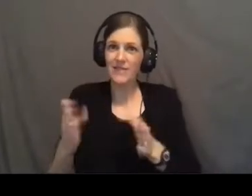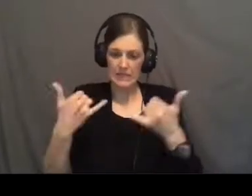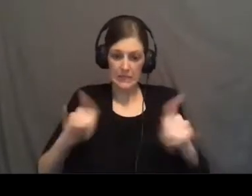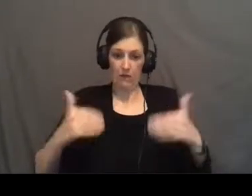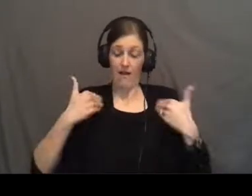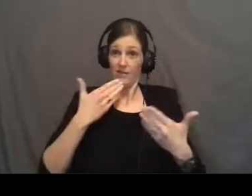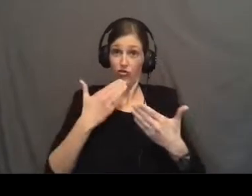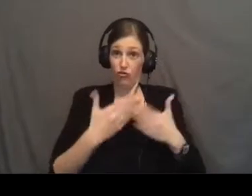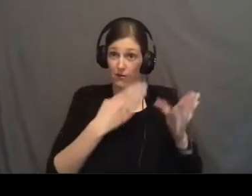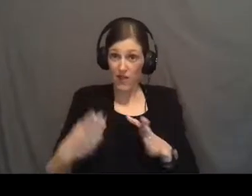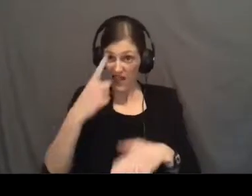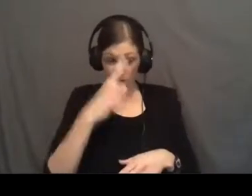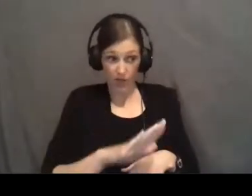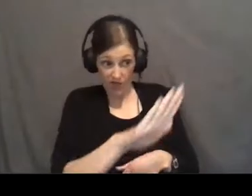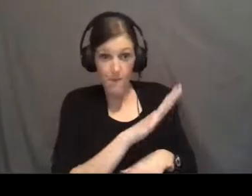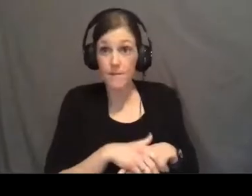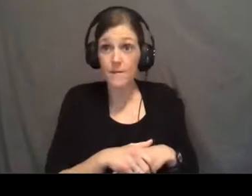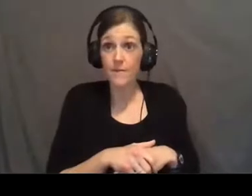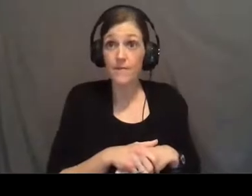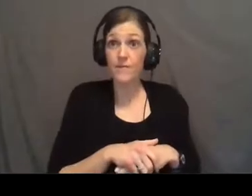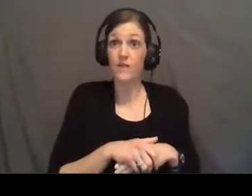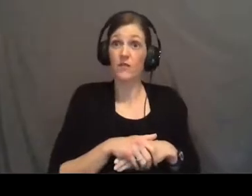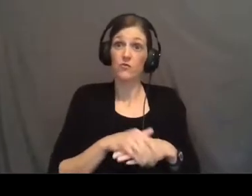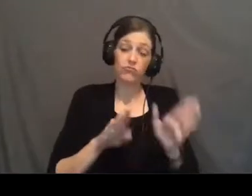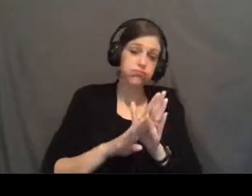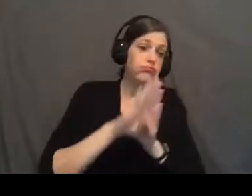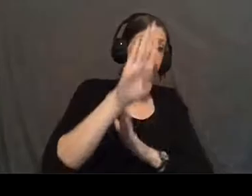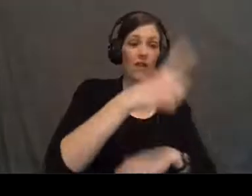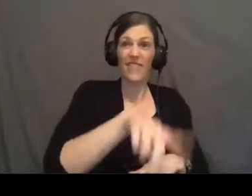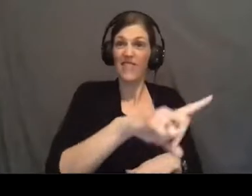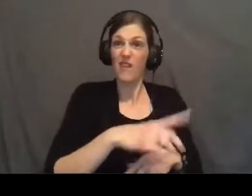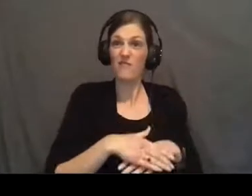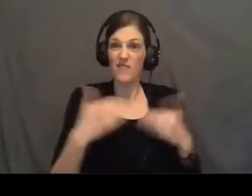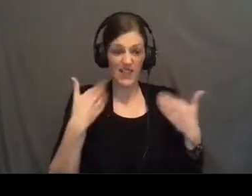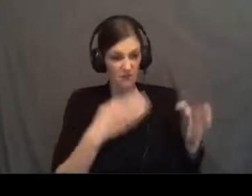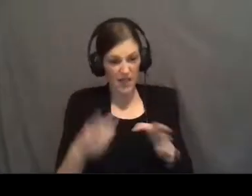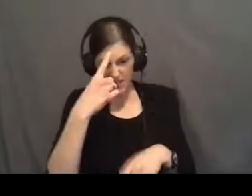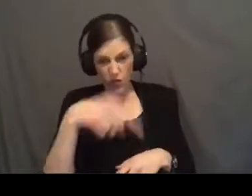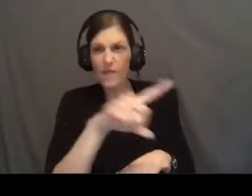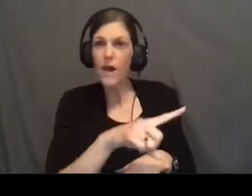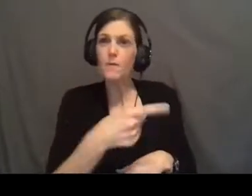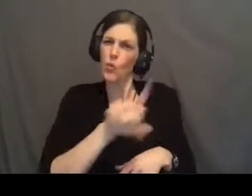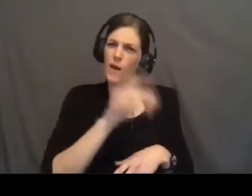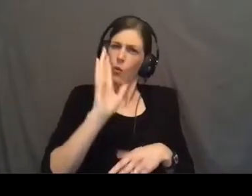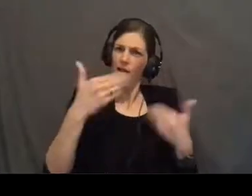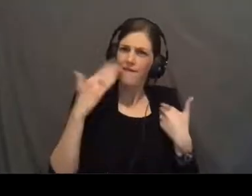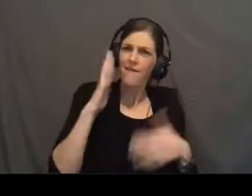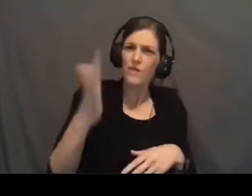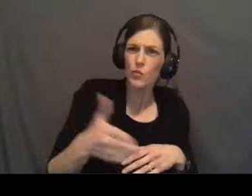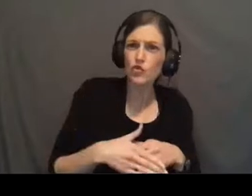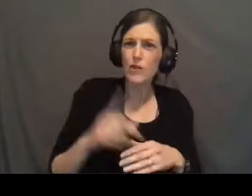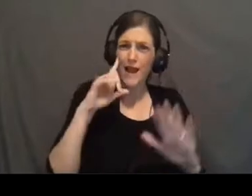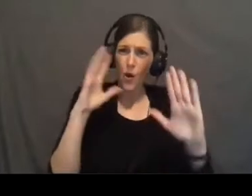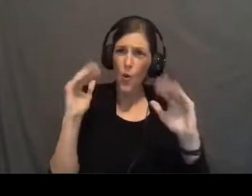good plans for their welfare, to prosper them. He's got plans for them so that they would have a future and a